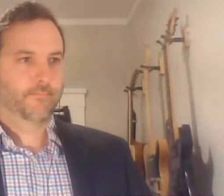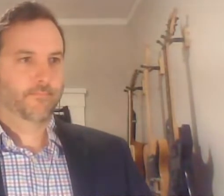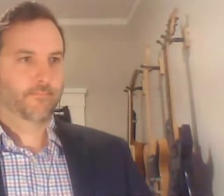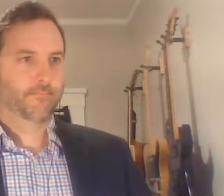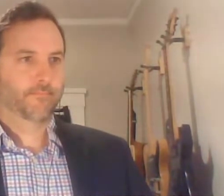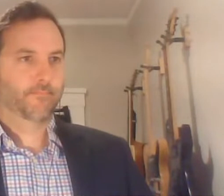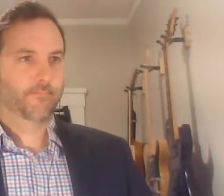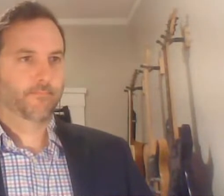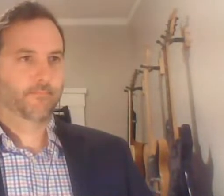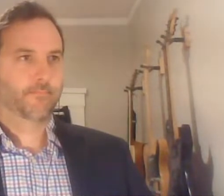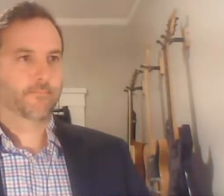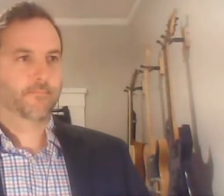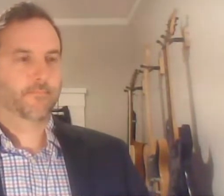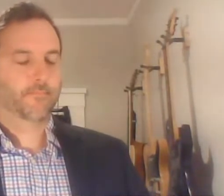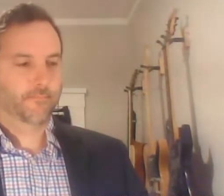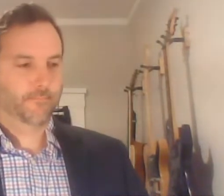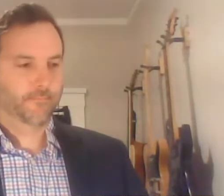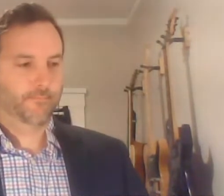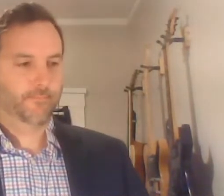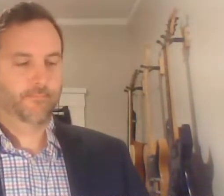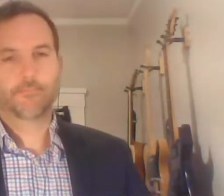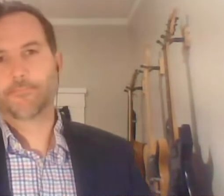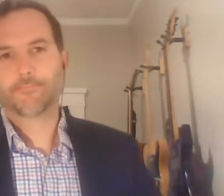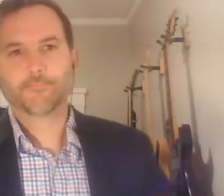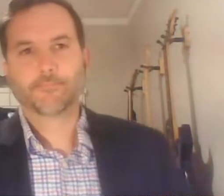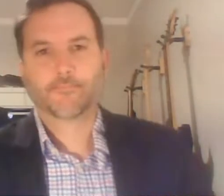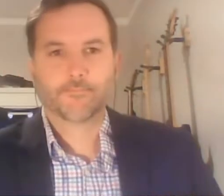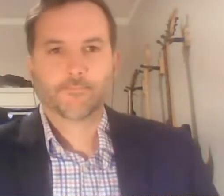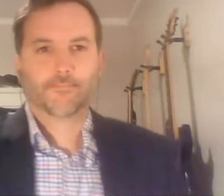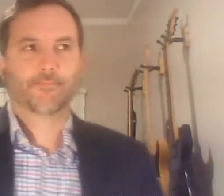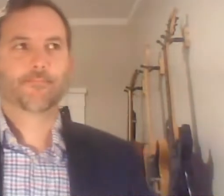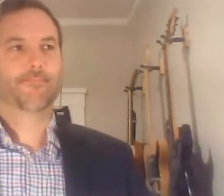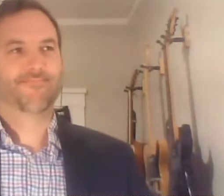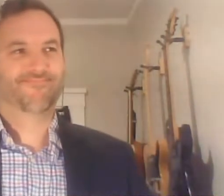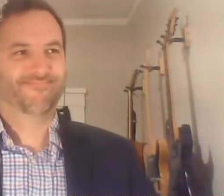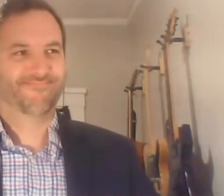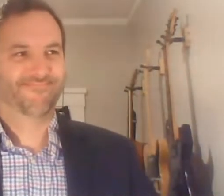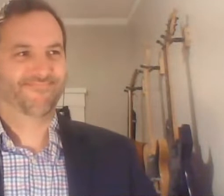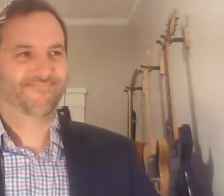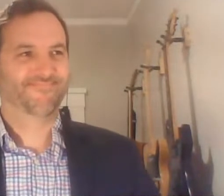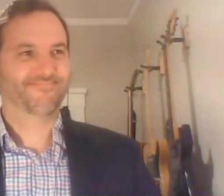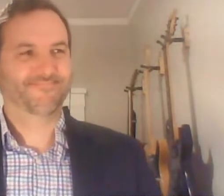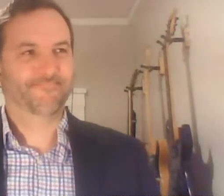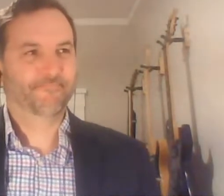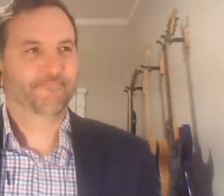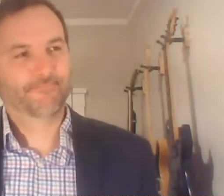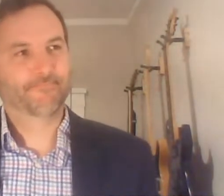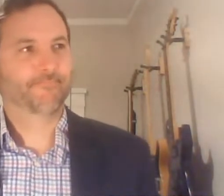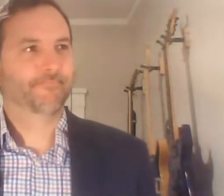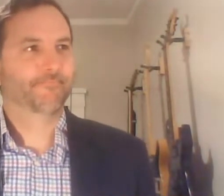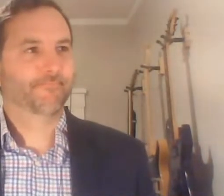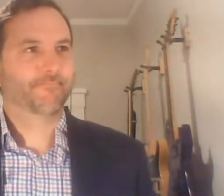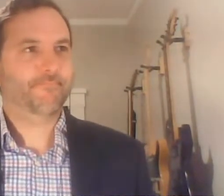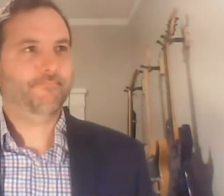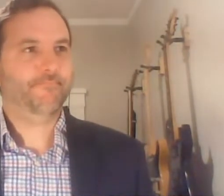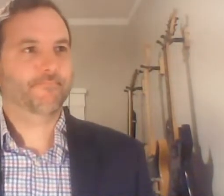have an opportunity to address them until the end. And without further ado, I'm going to turn it over to Nick, who will be starting off